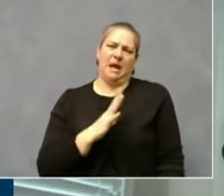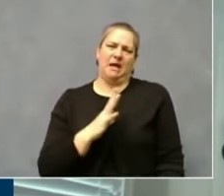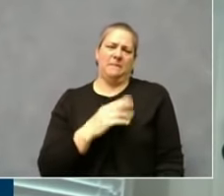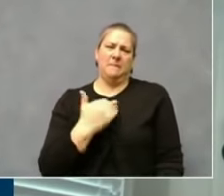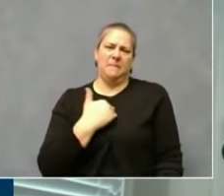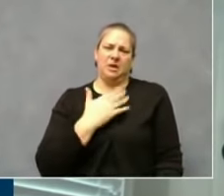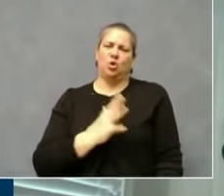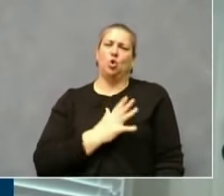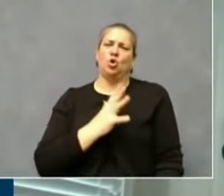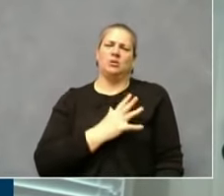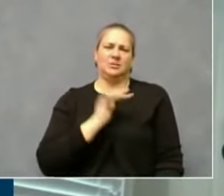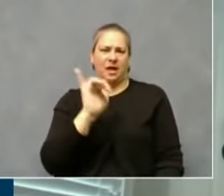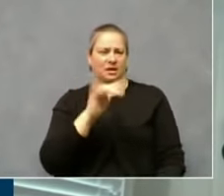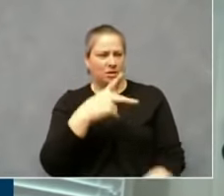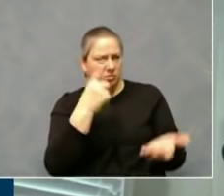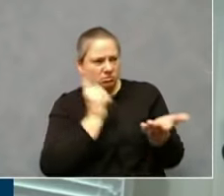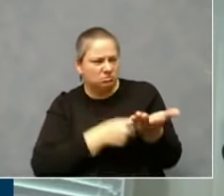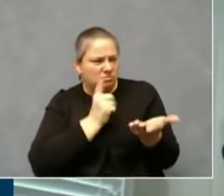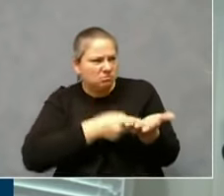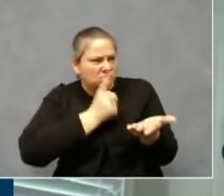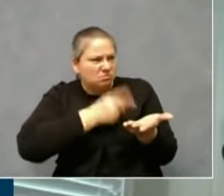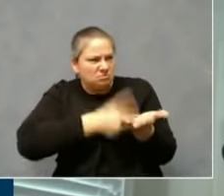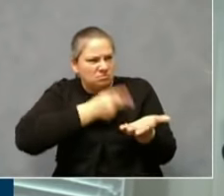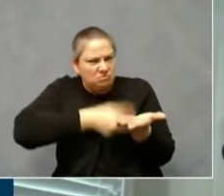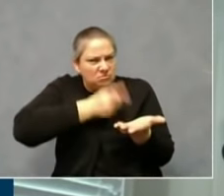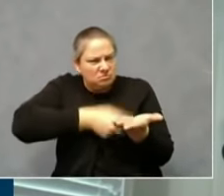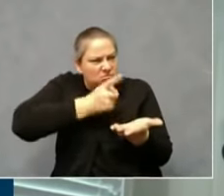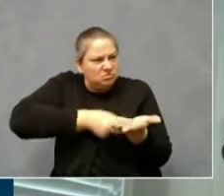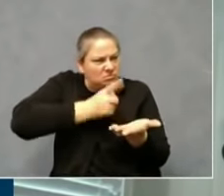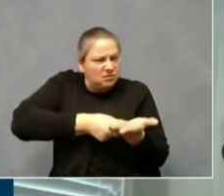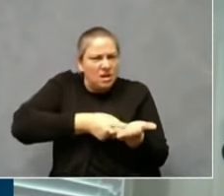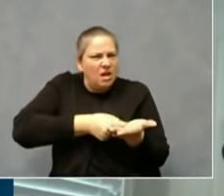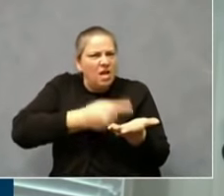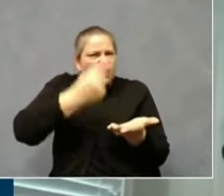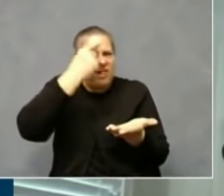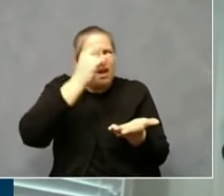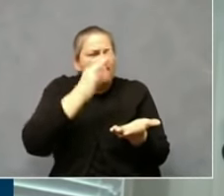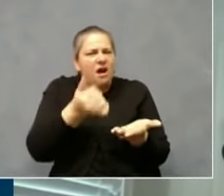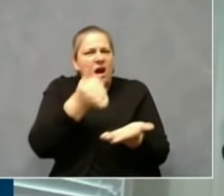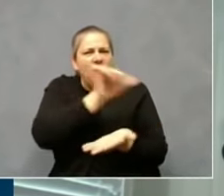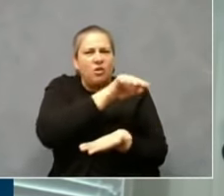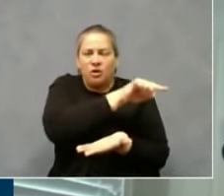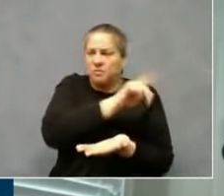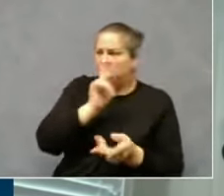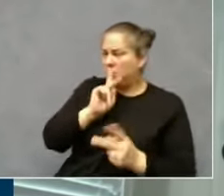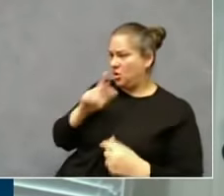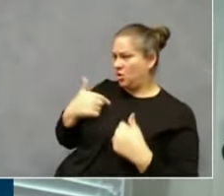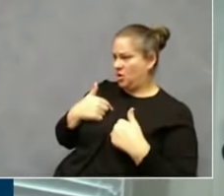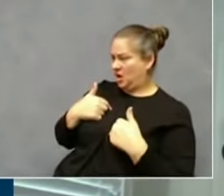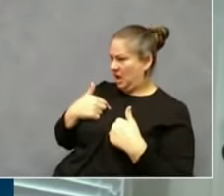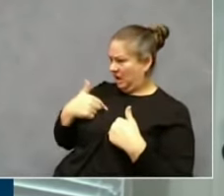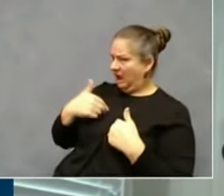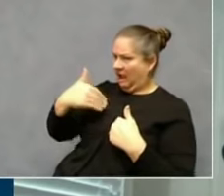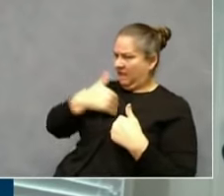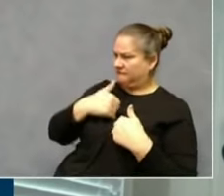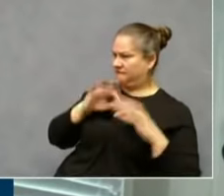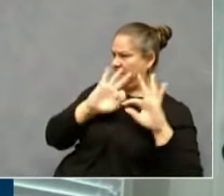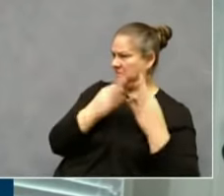from someone closer to them, someone they love and care about, not someone like me who's far away, sitting in the state capitol,